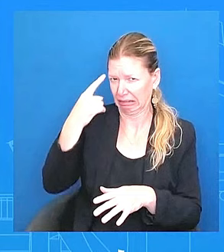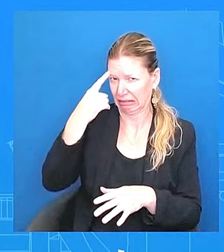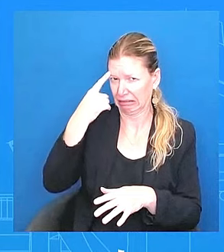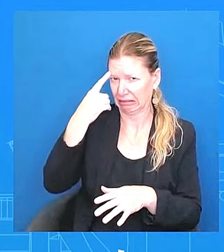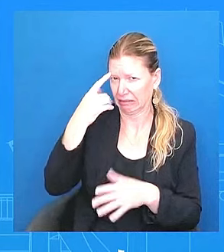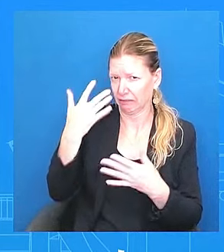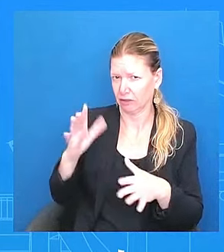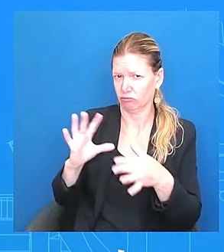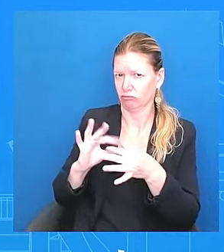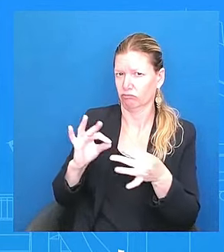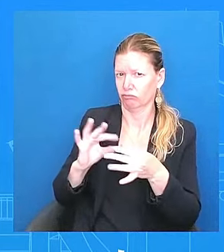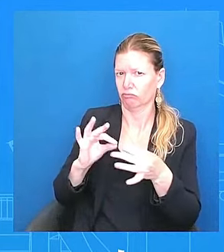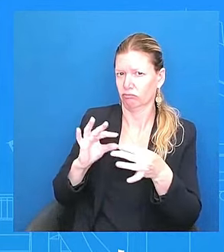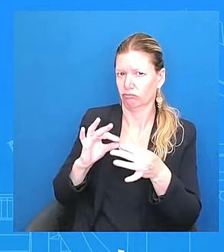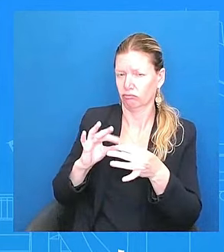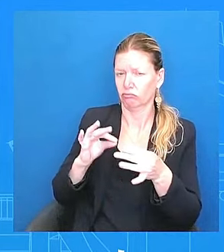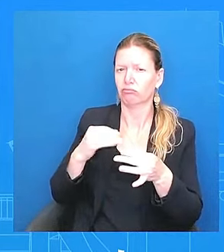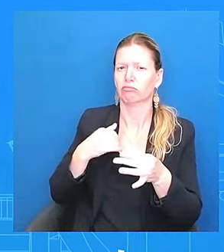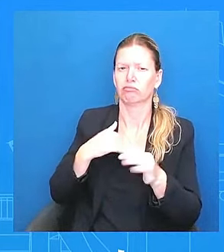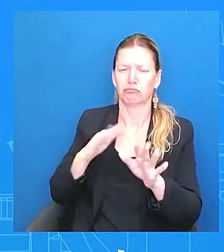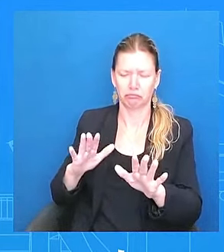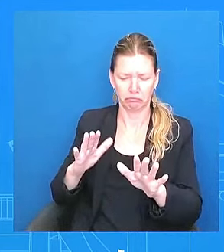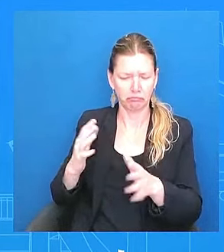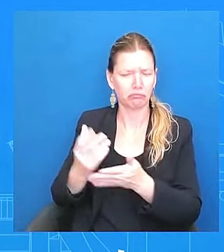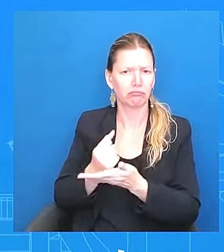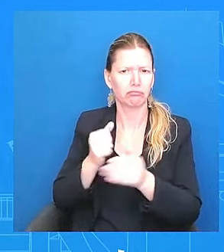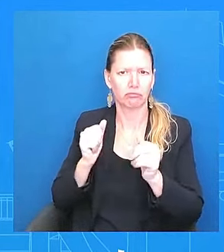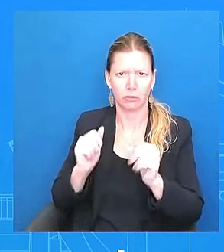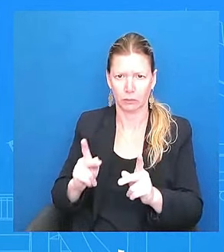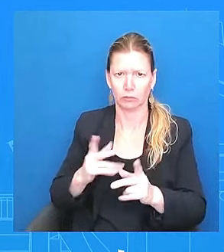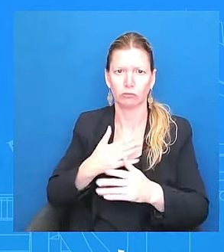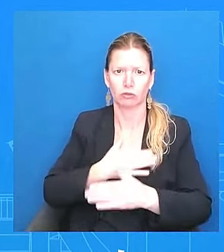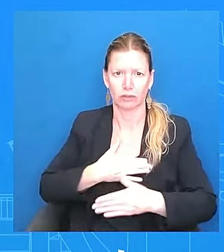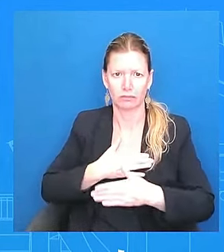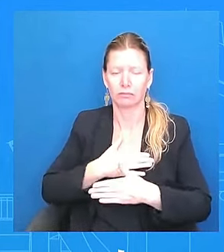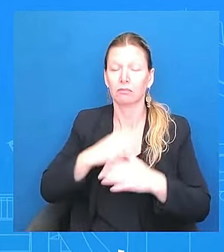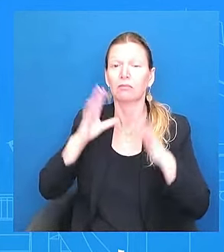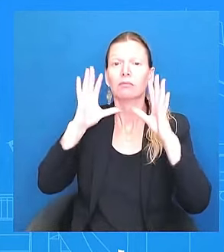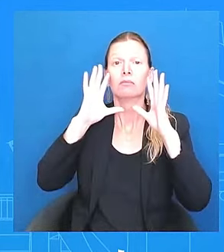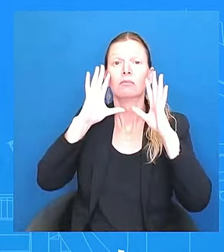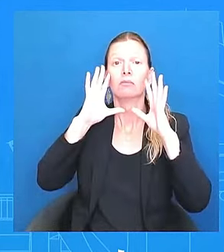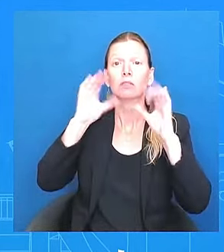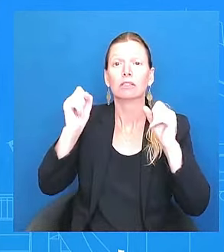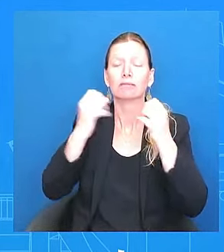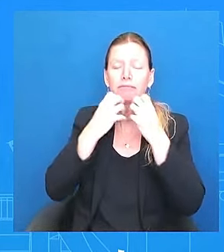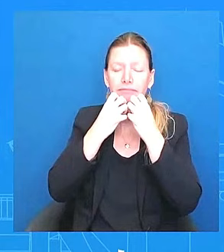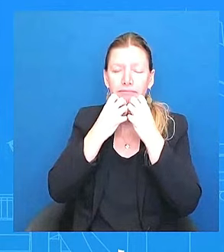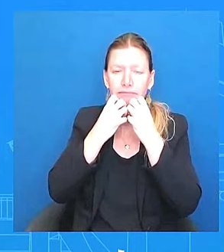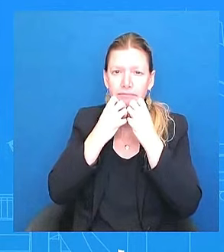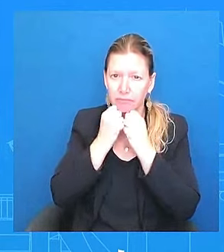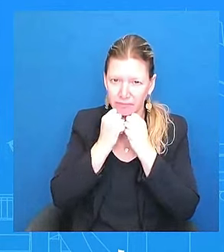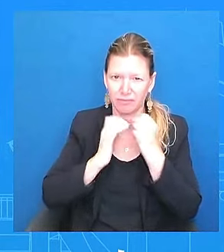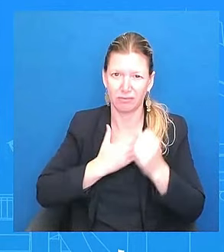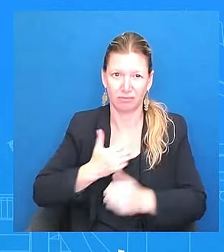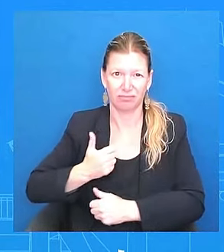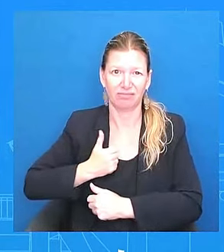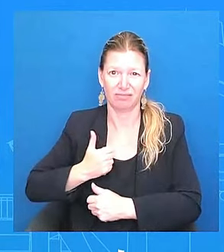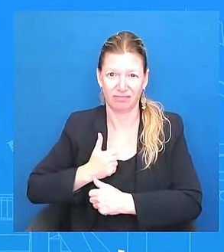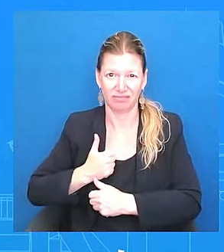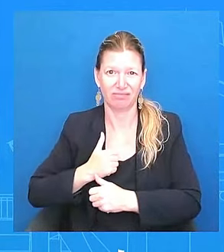about our service members. He does. And their families, their immense sacrifices that they've made to take on the, and